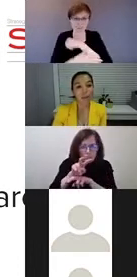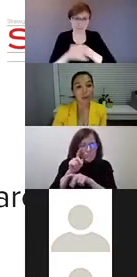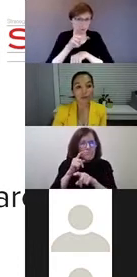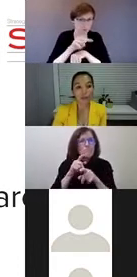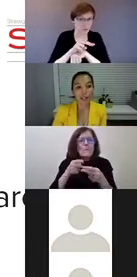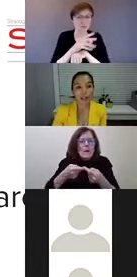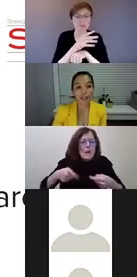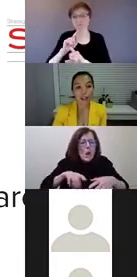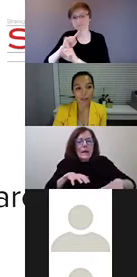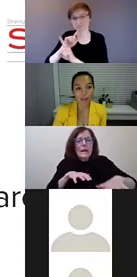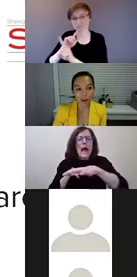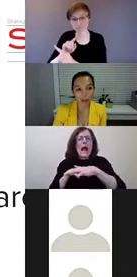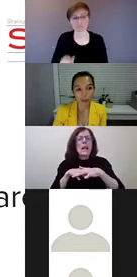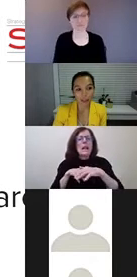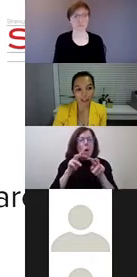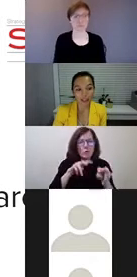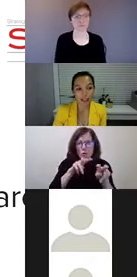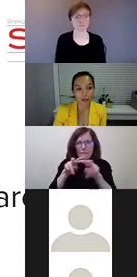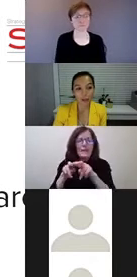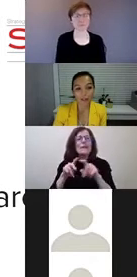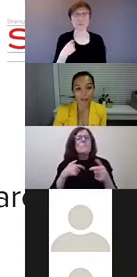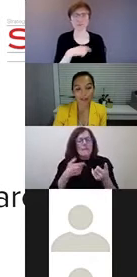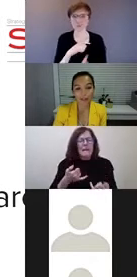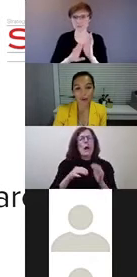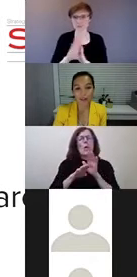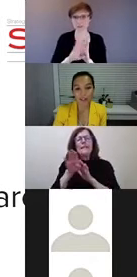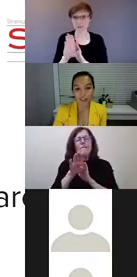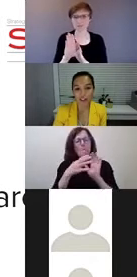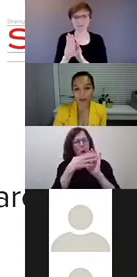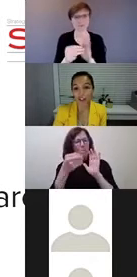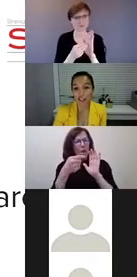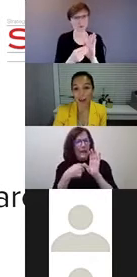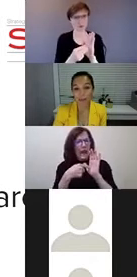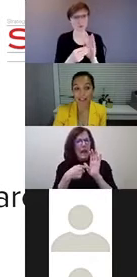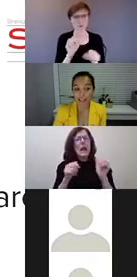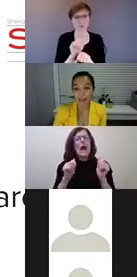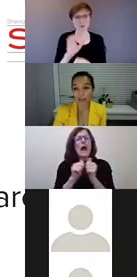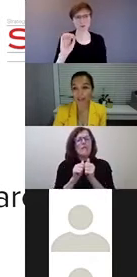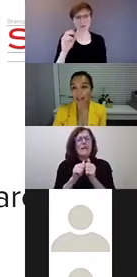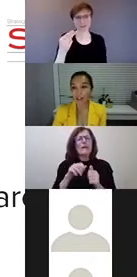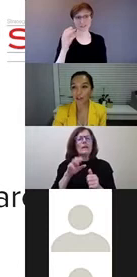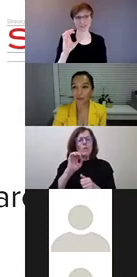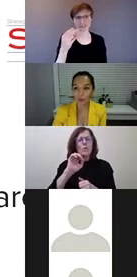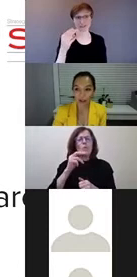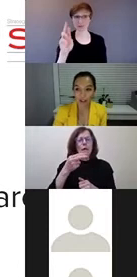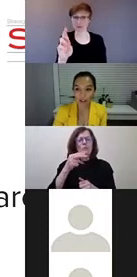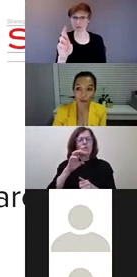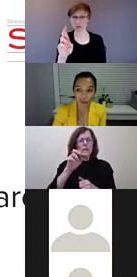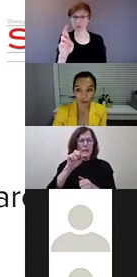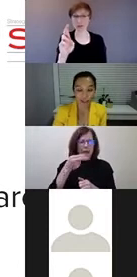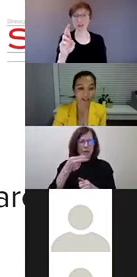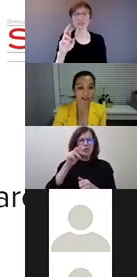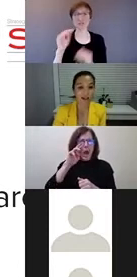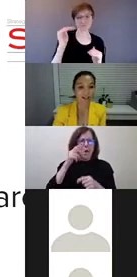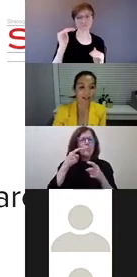we've been developing a model working with the OHCHR Bridge the Gap indicators to try to